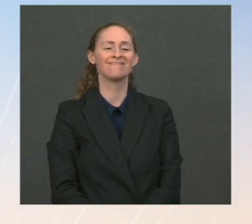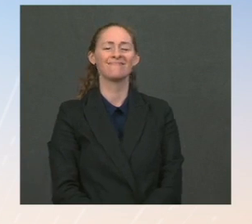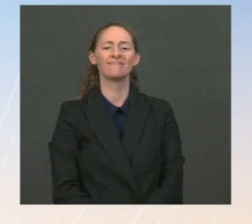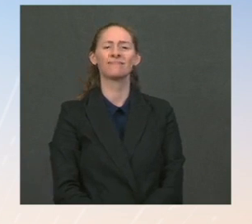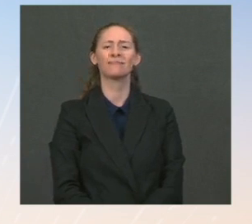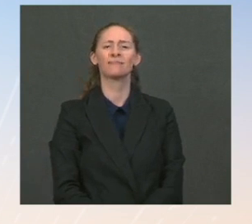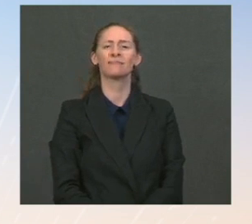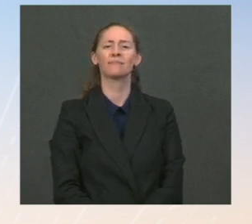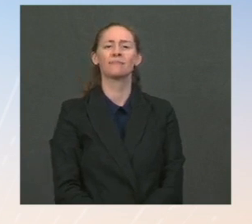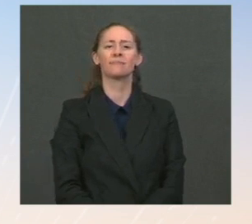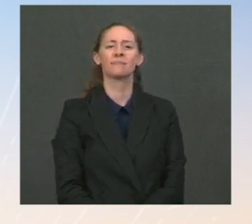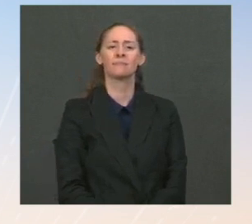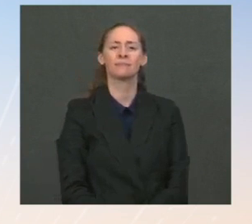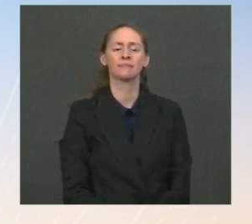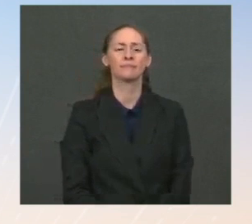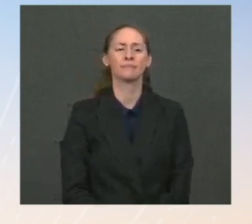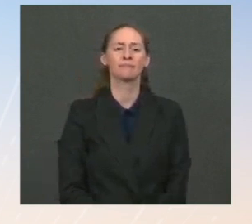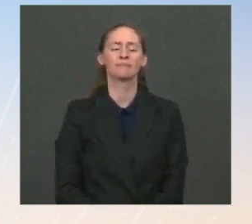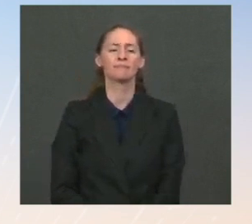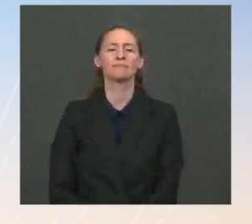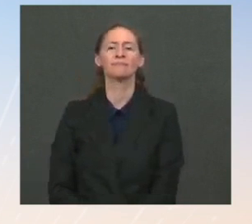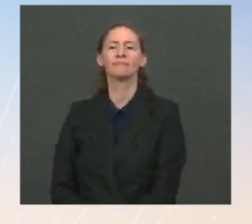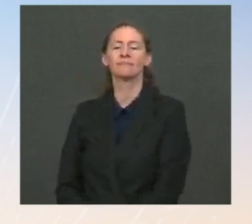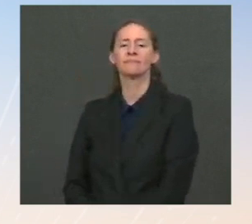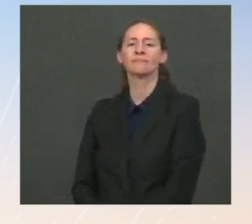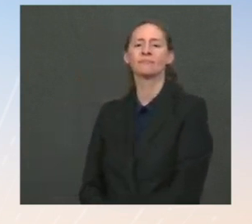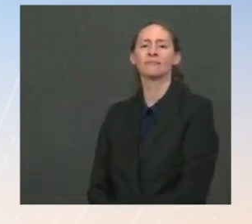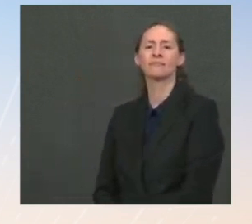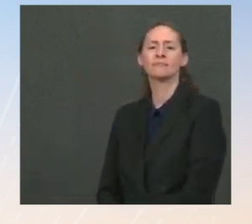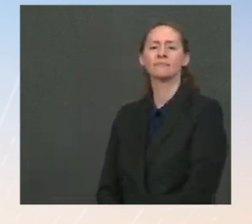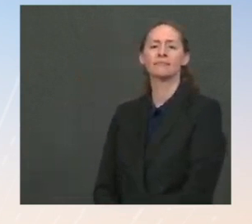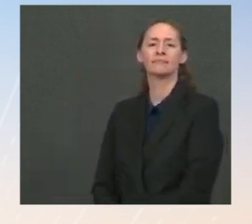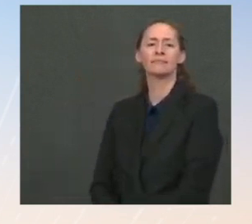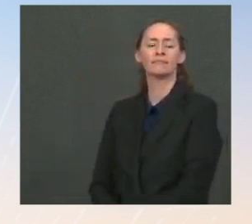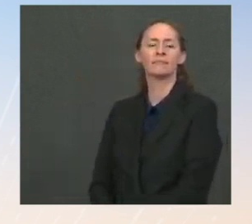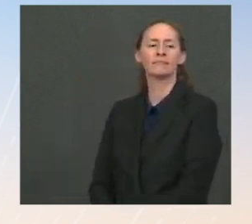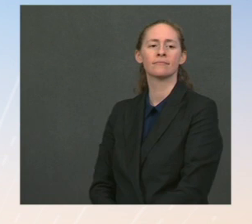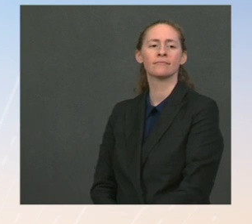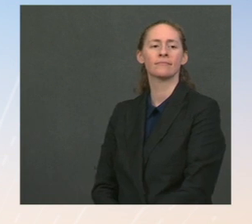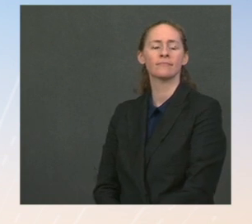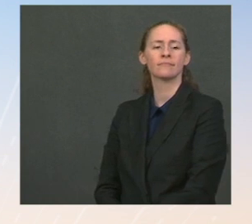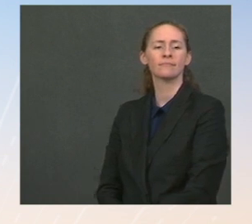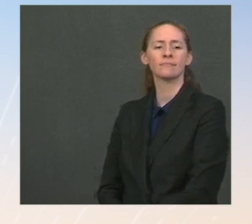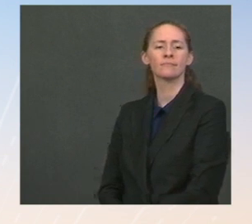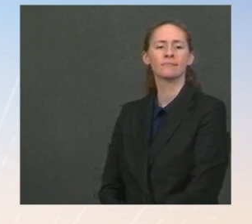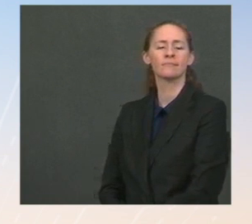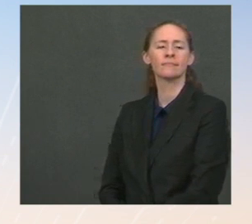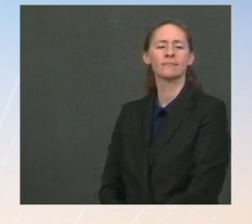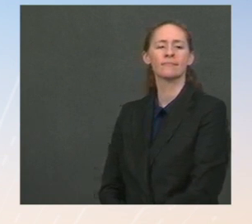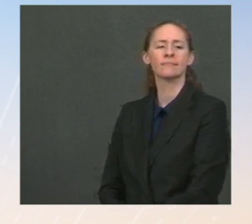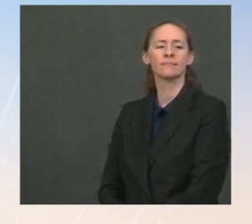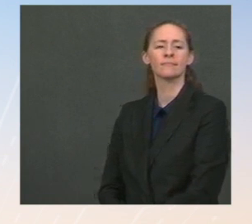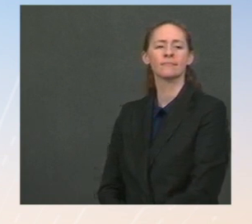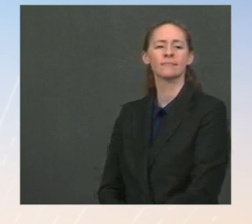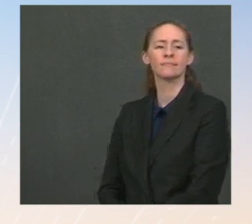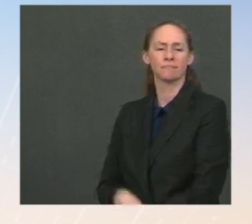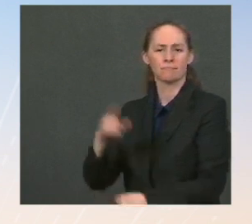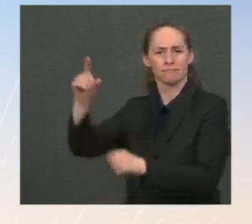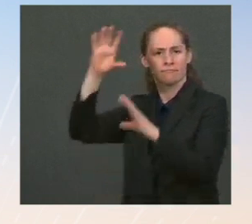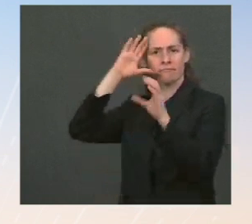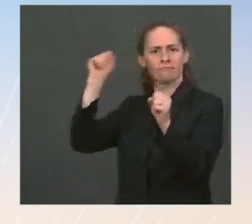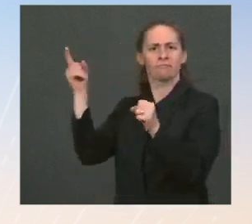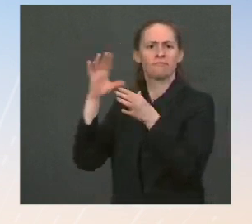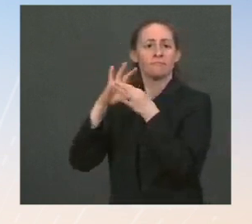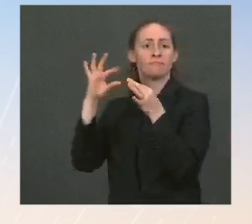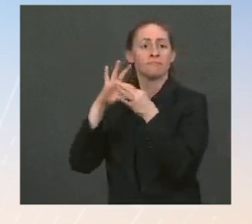Ms.- Go ahead, The So, Corrine, the President said in Baltimore that he